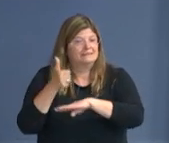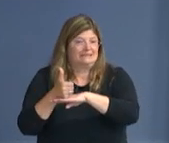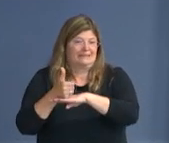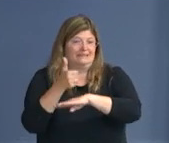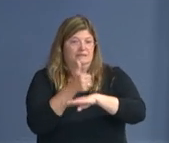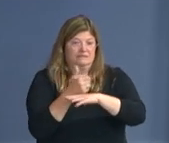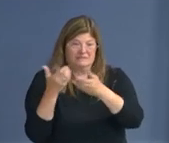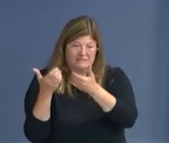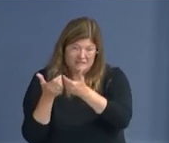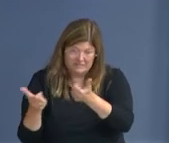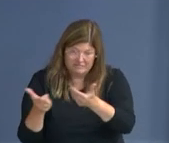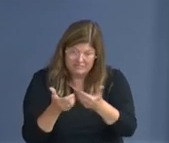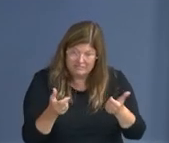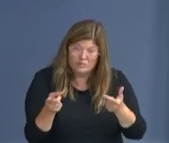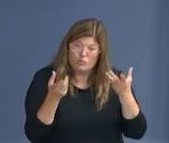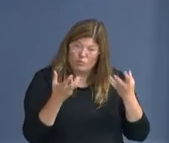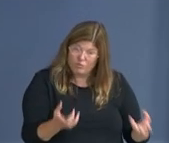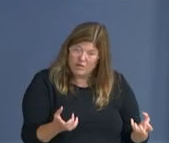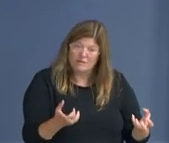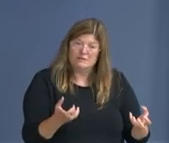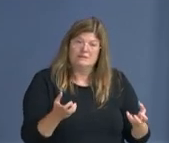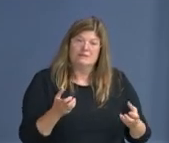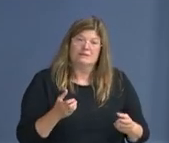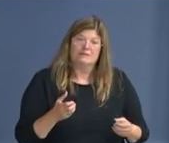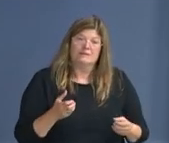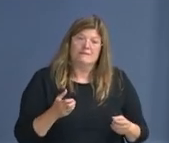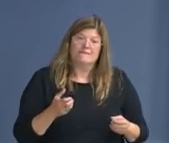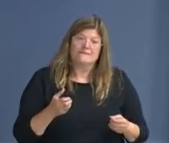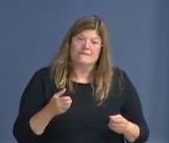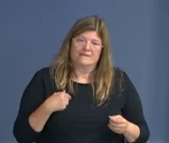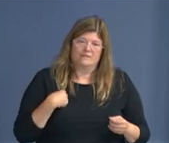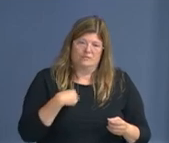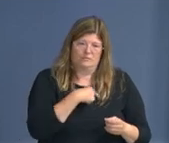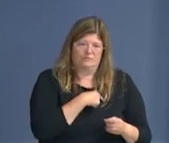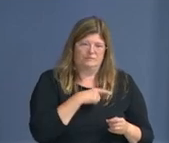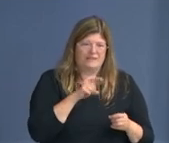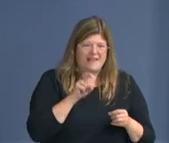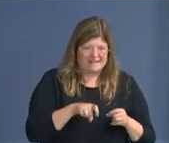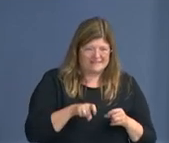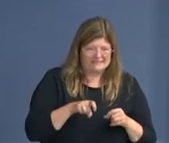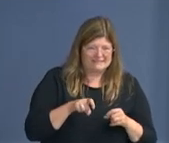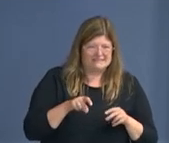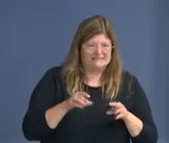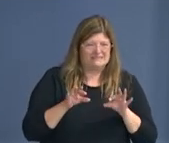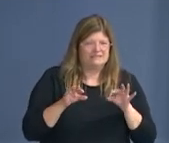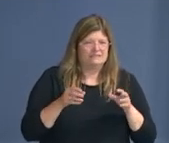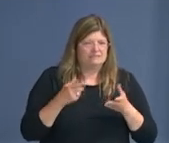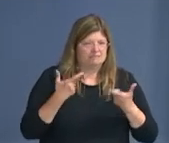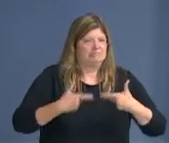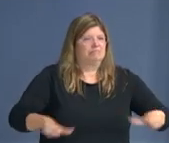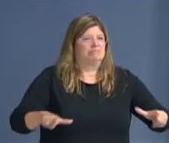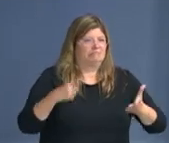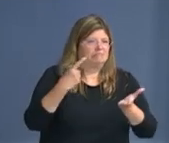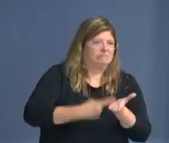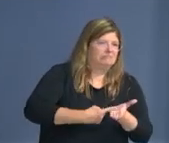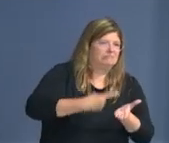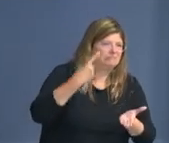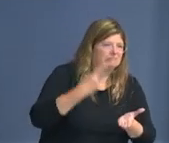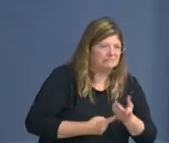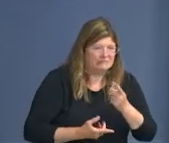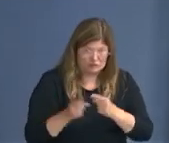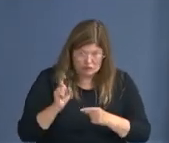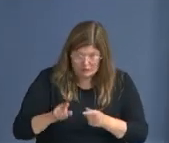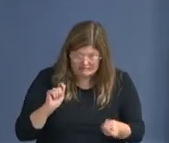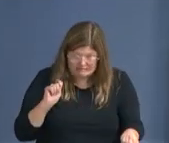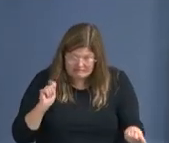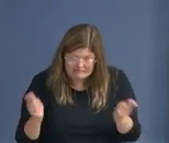that moment. Um, I think that there may be a larger discussion, uh, to, to have. And I think it is appropriate, uh, to